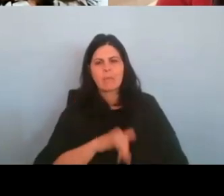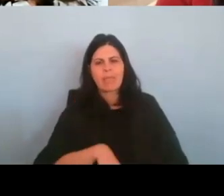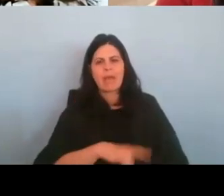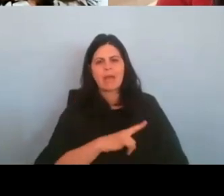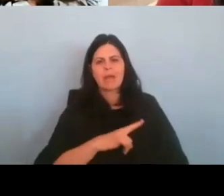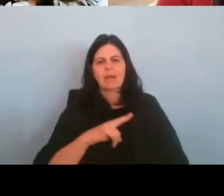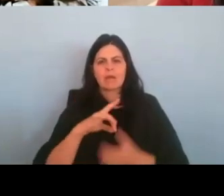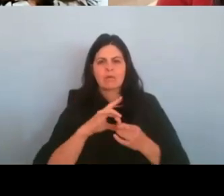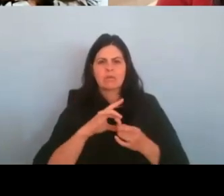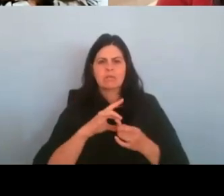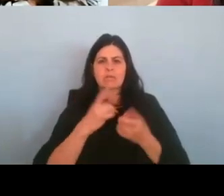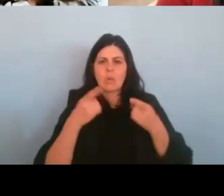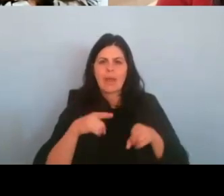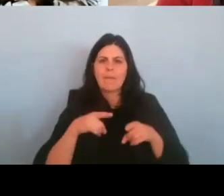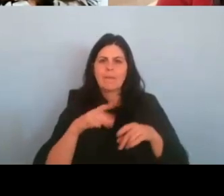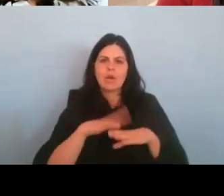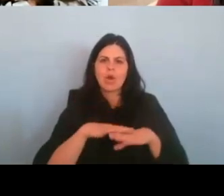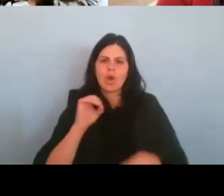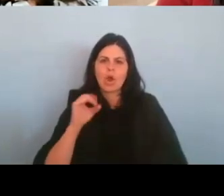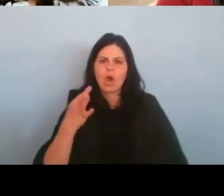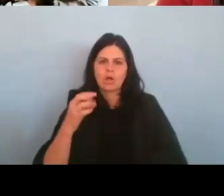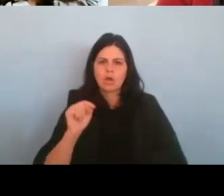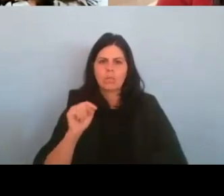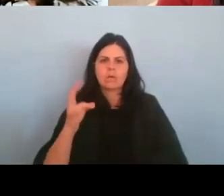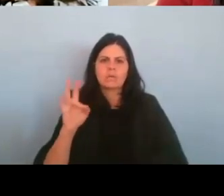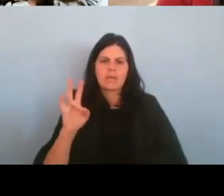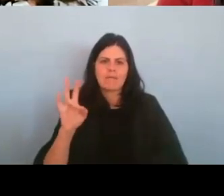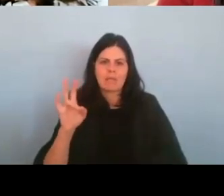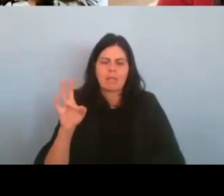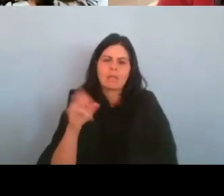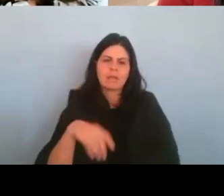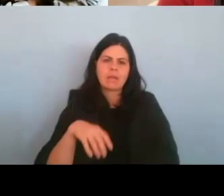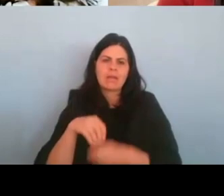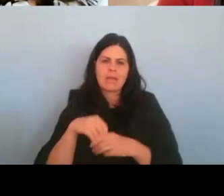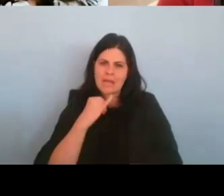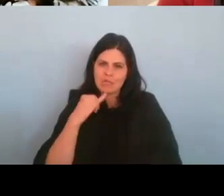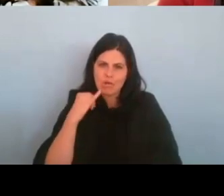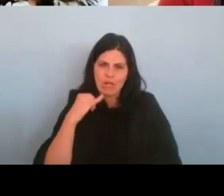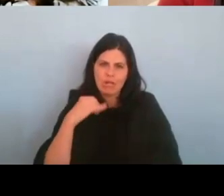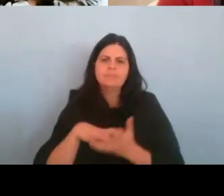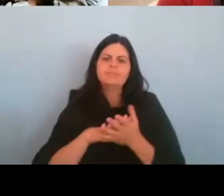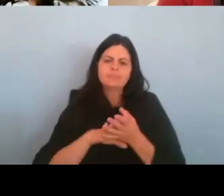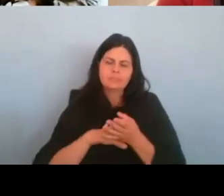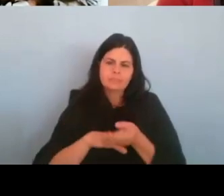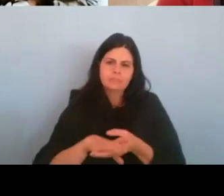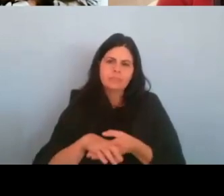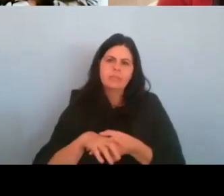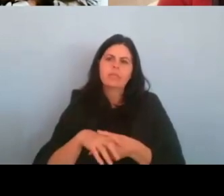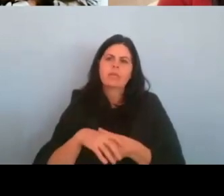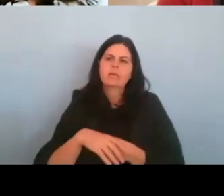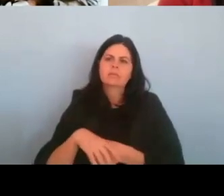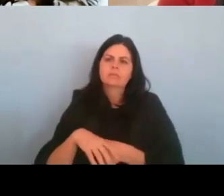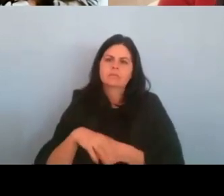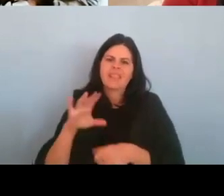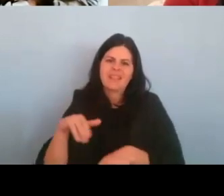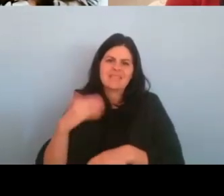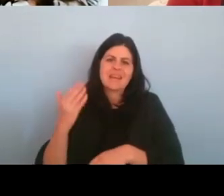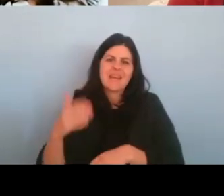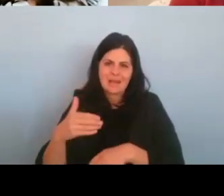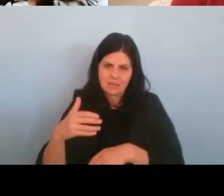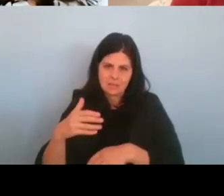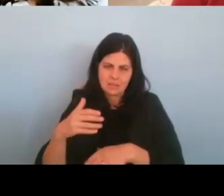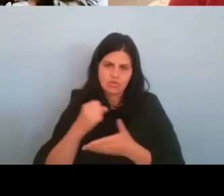uh, what happened on October 7th in Israel. And so, um, yeah, that's, uh, that's one of the next scripts that I'm writing.